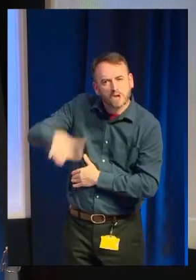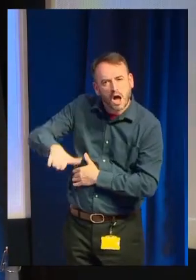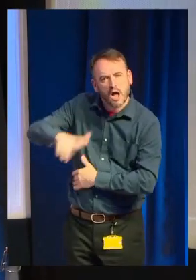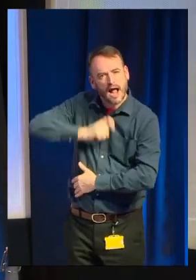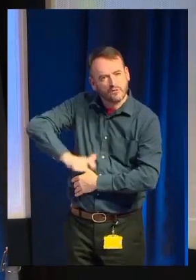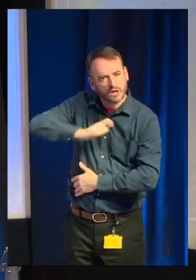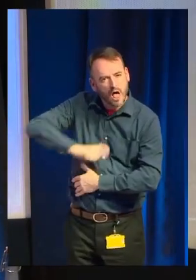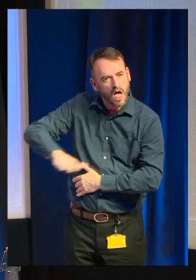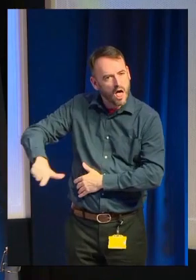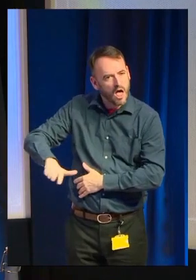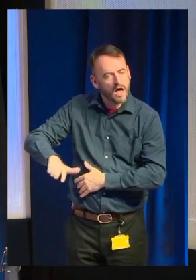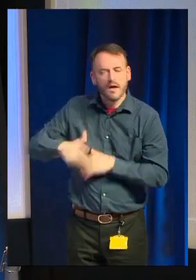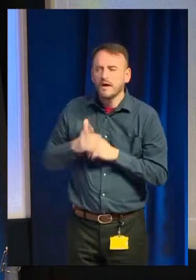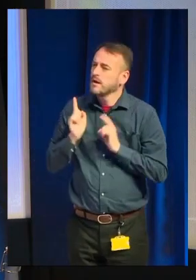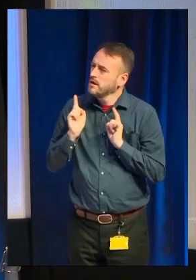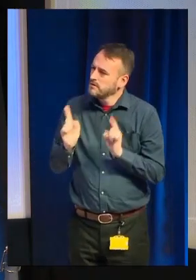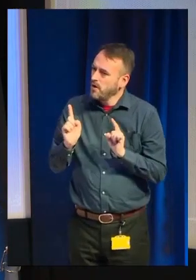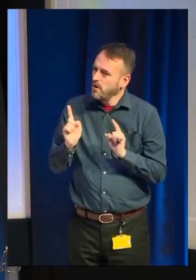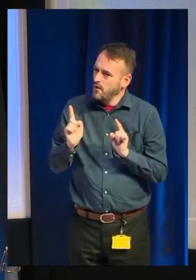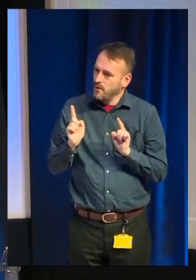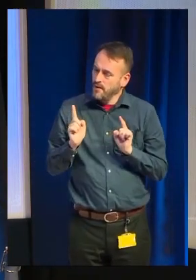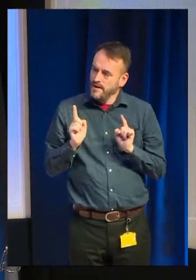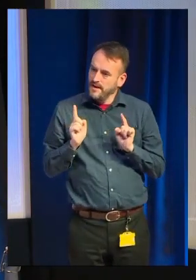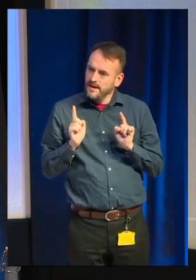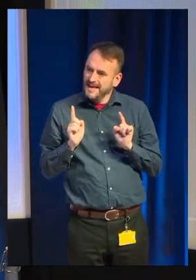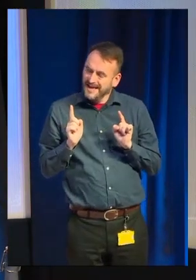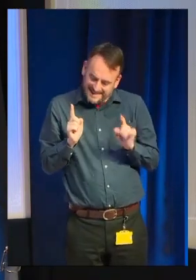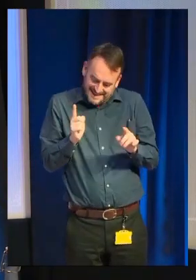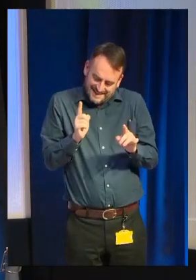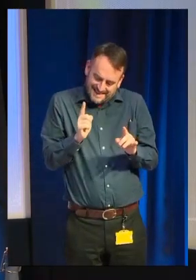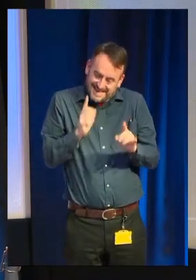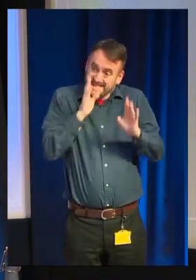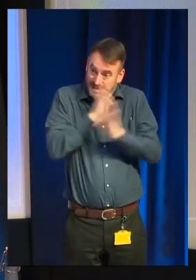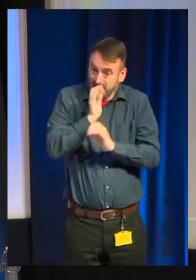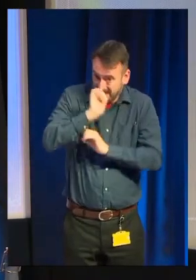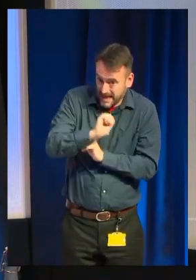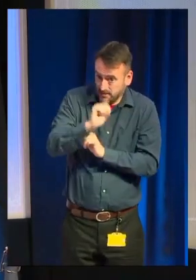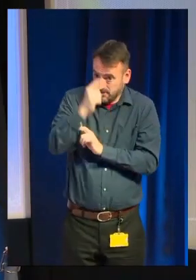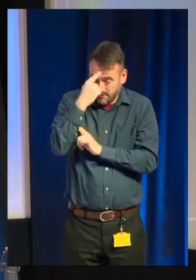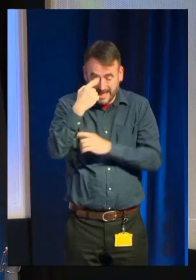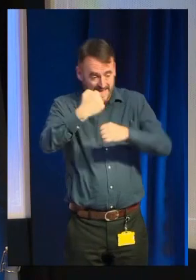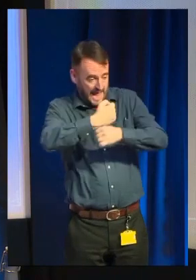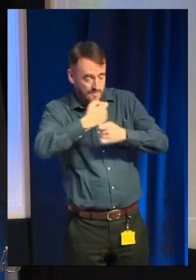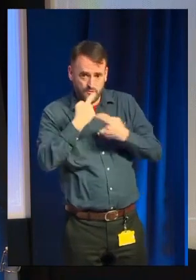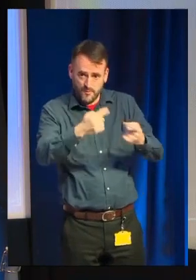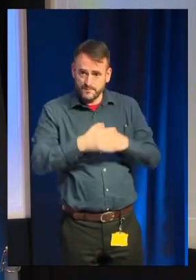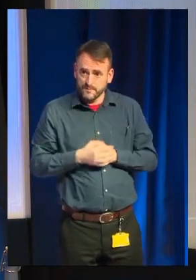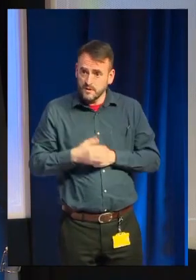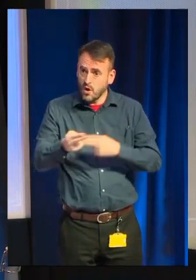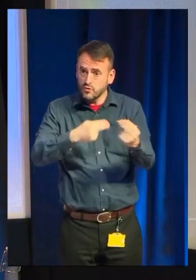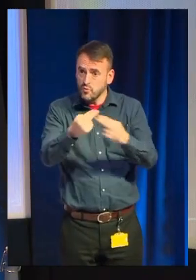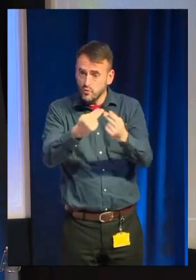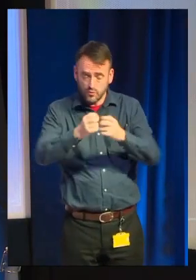it might feel like a secret, but you're thinking with your game hat on. The news is, new mascot for your ship in sunless skies.